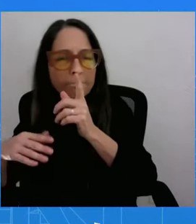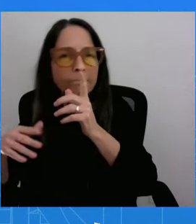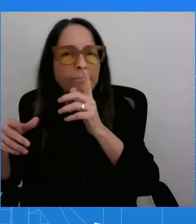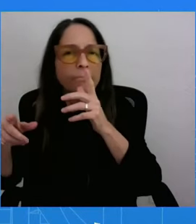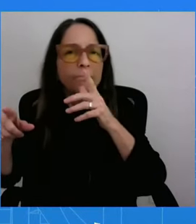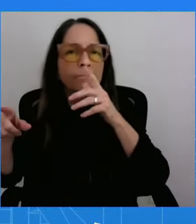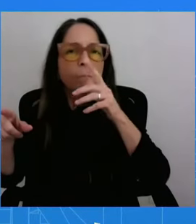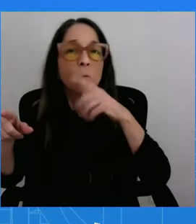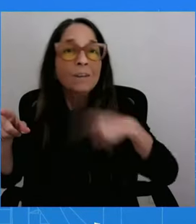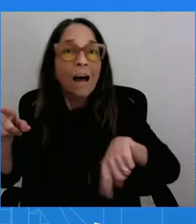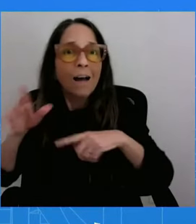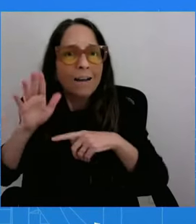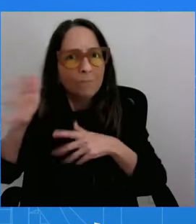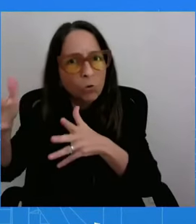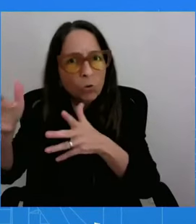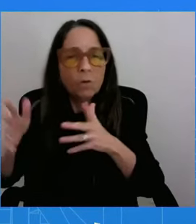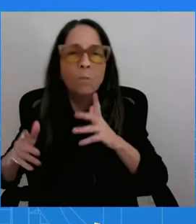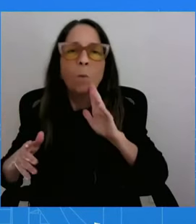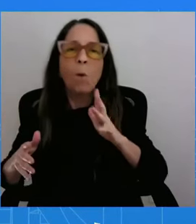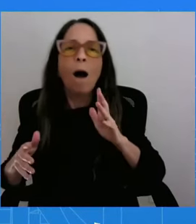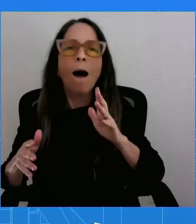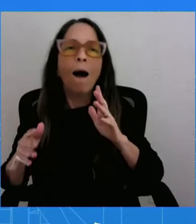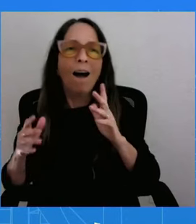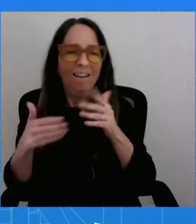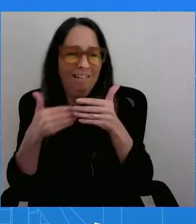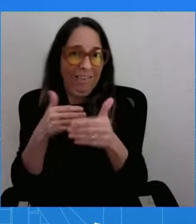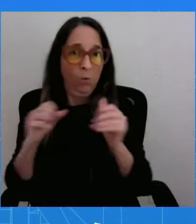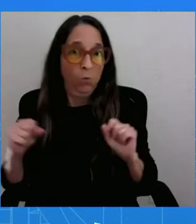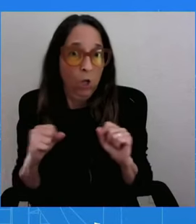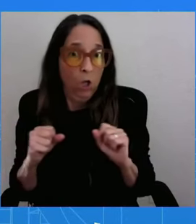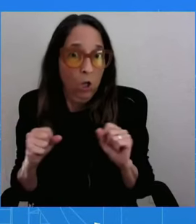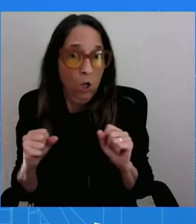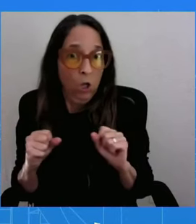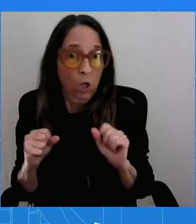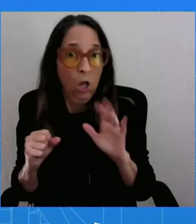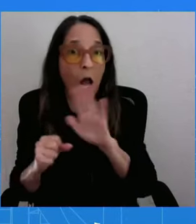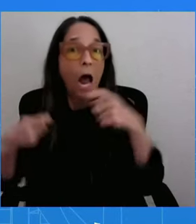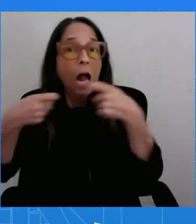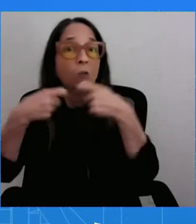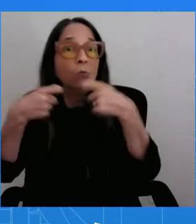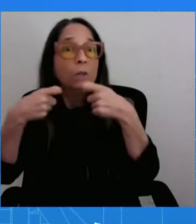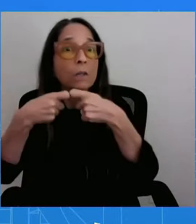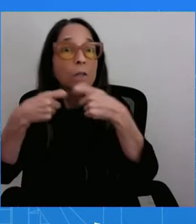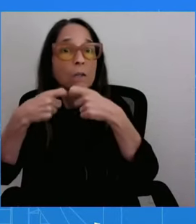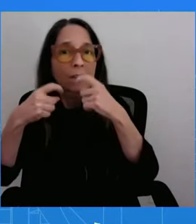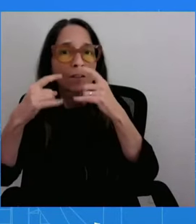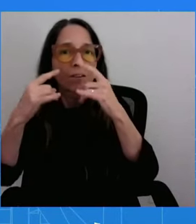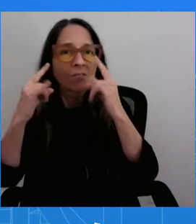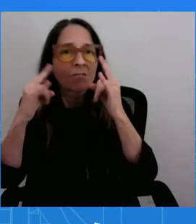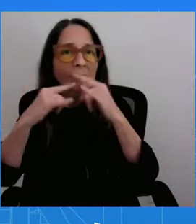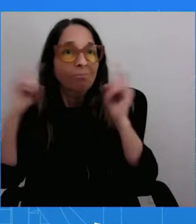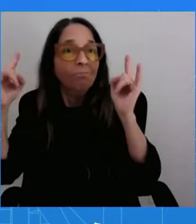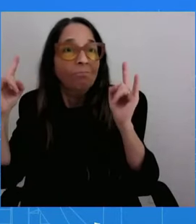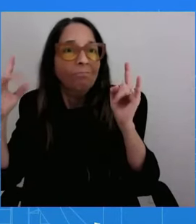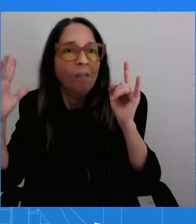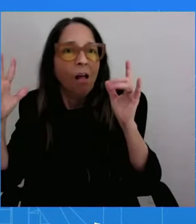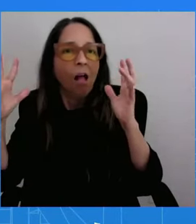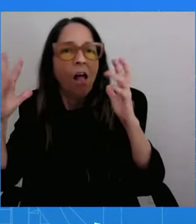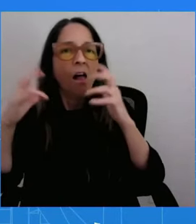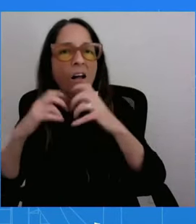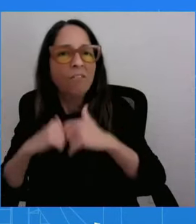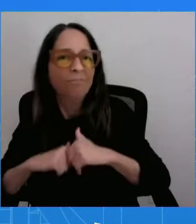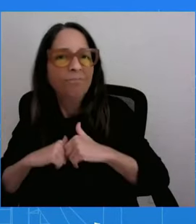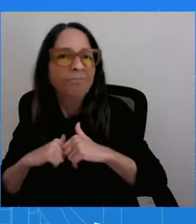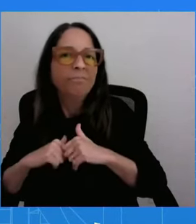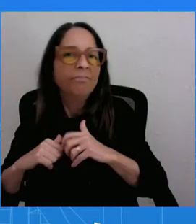knocking out energy grids. It's despicable. Unfortunately, it's a play right out of his playbook. It's not something new that he hadn't done before.